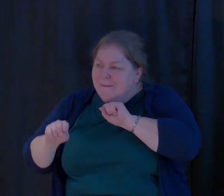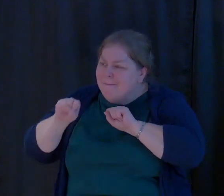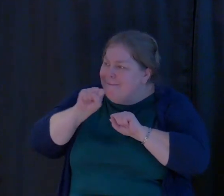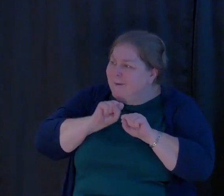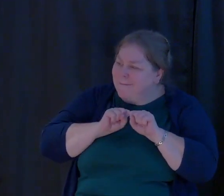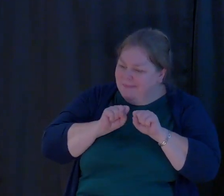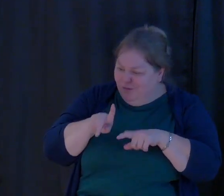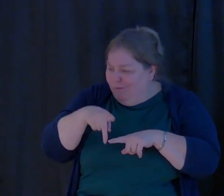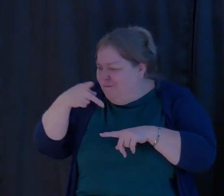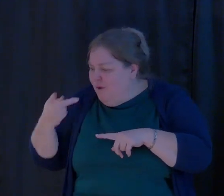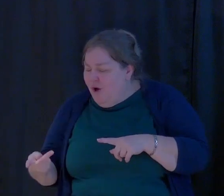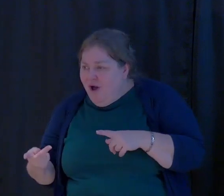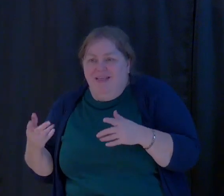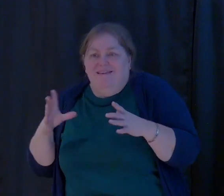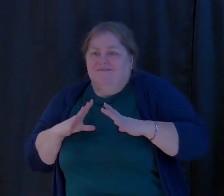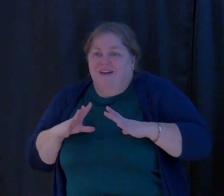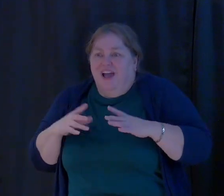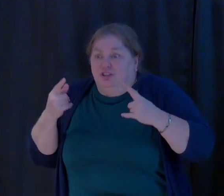we're trying.